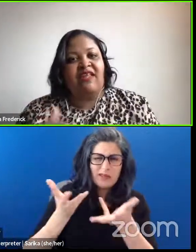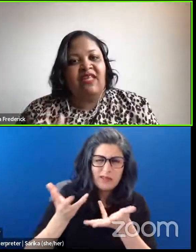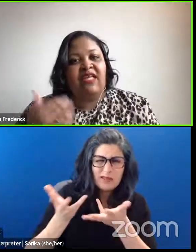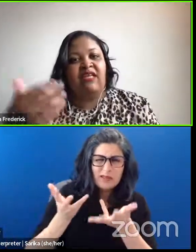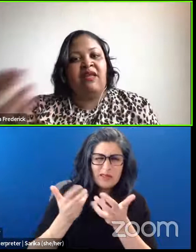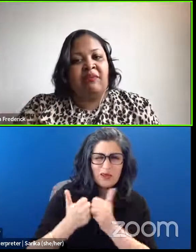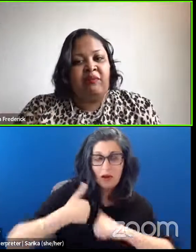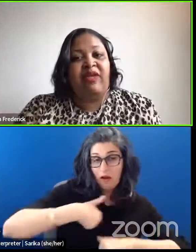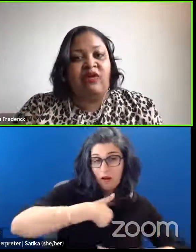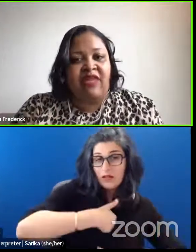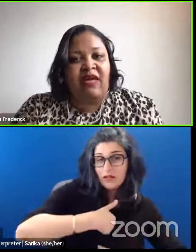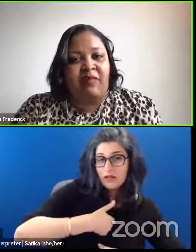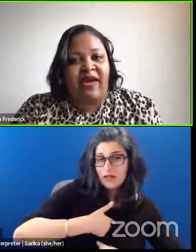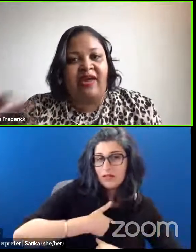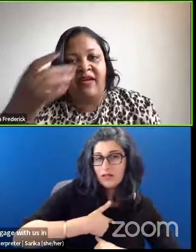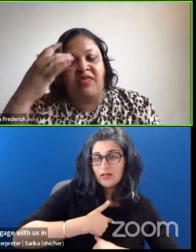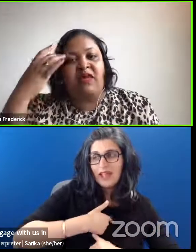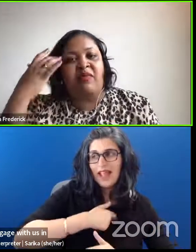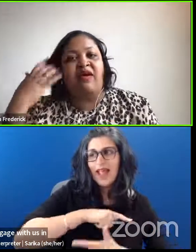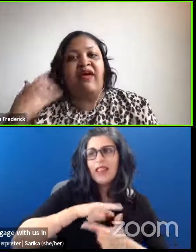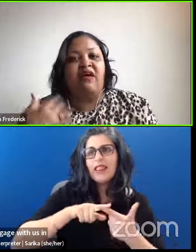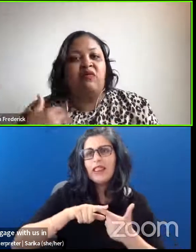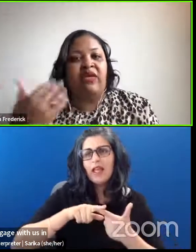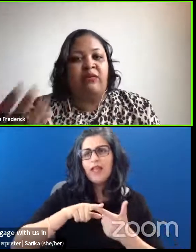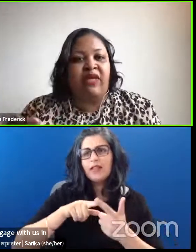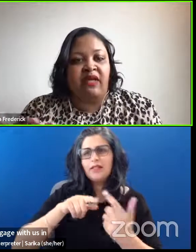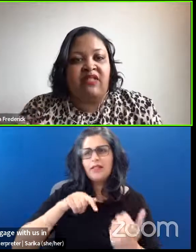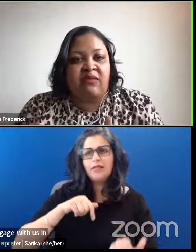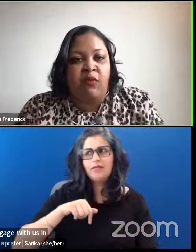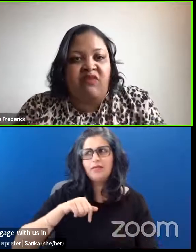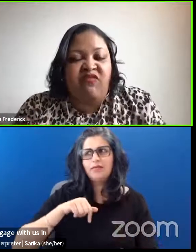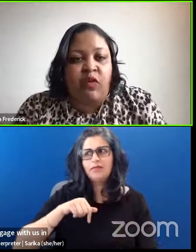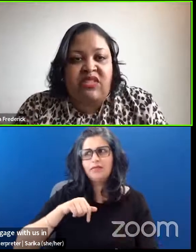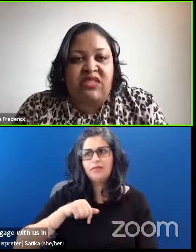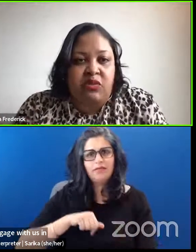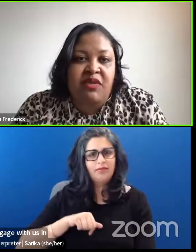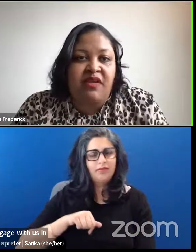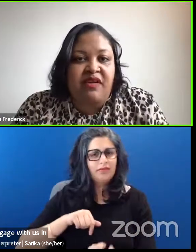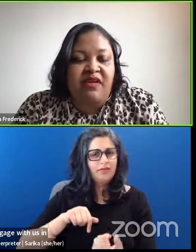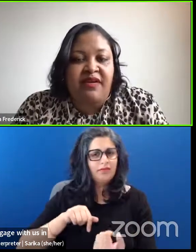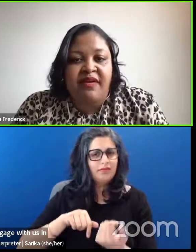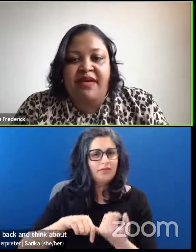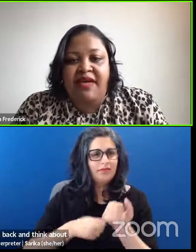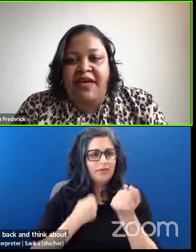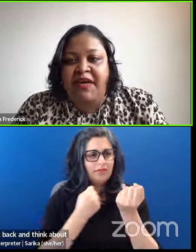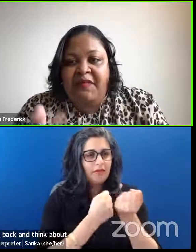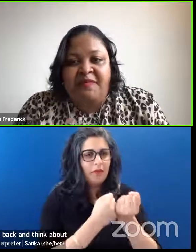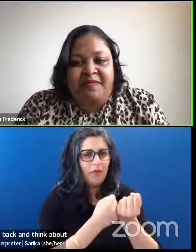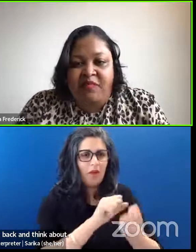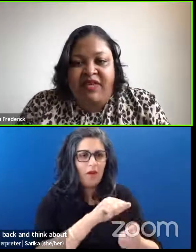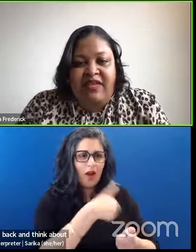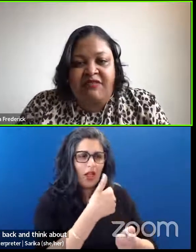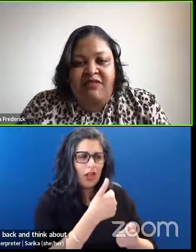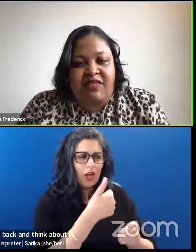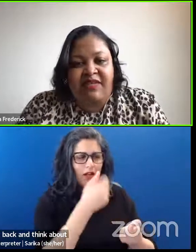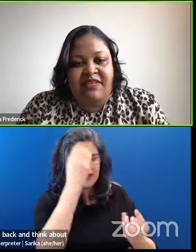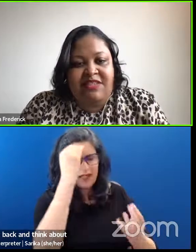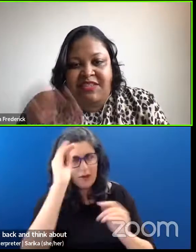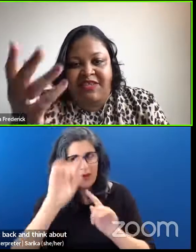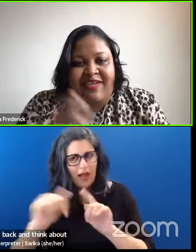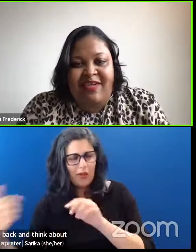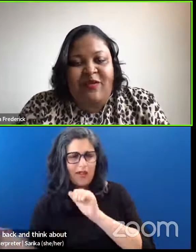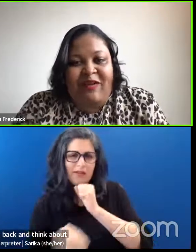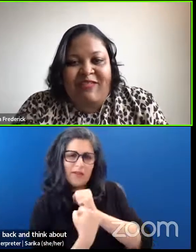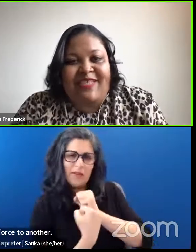and then mirror that back and think about how can we be a supportive force to another? But I'd love to,